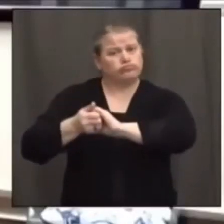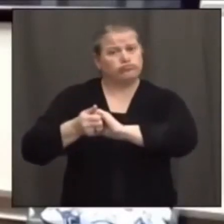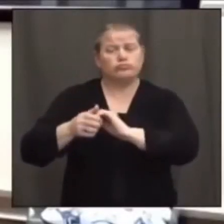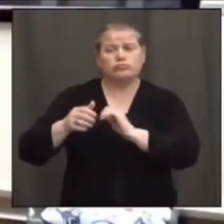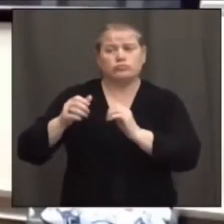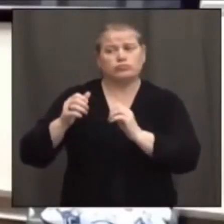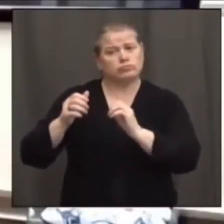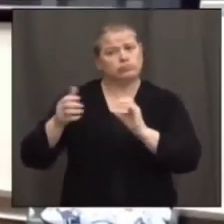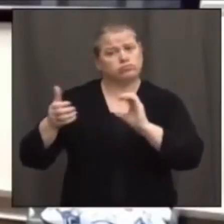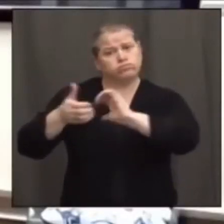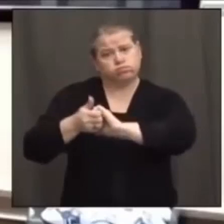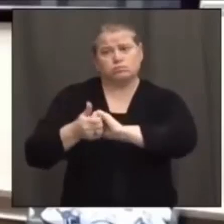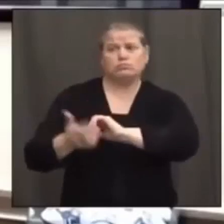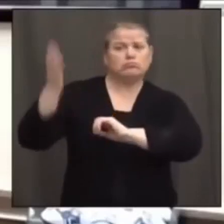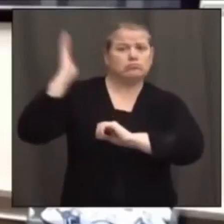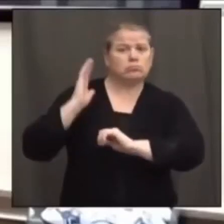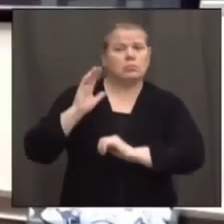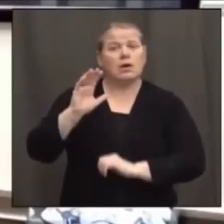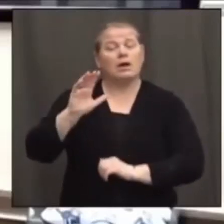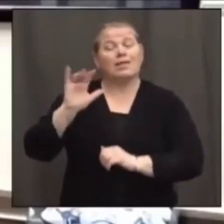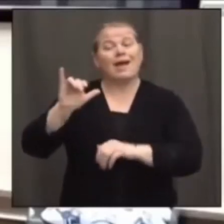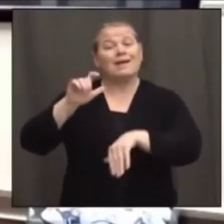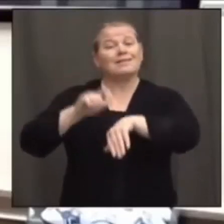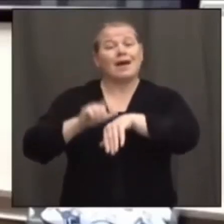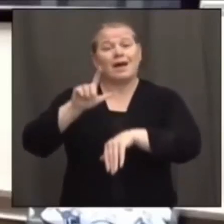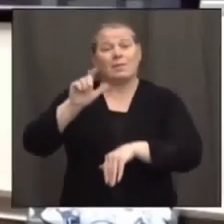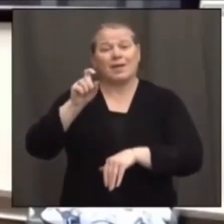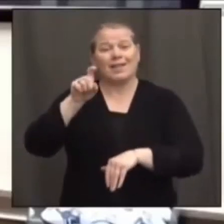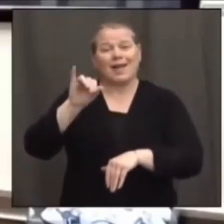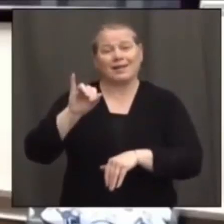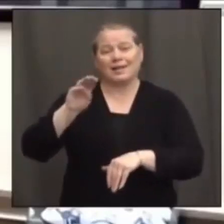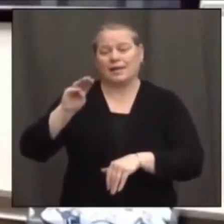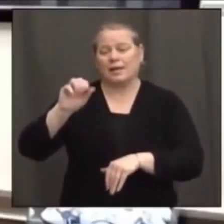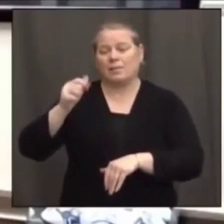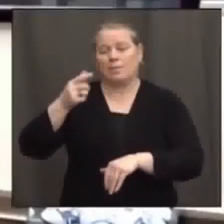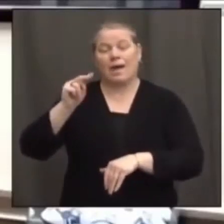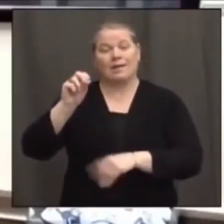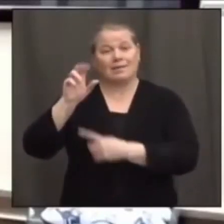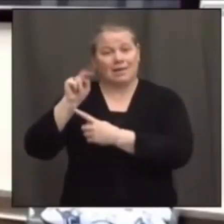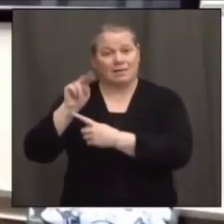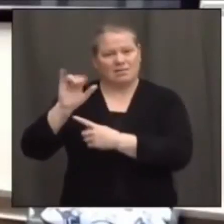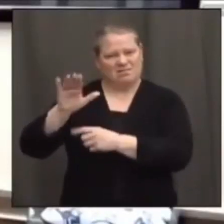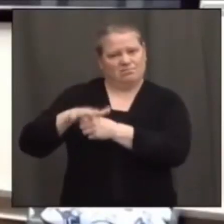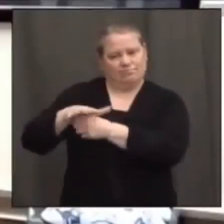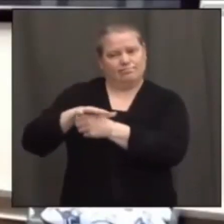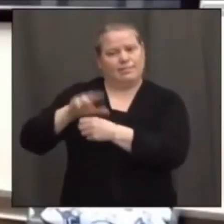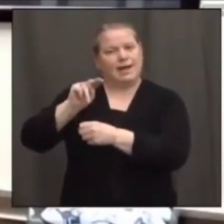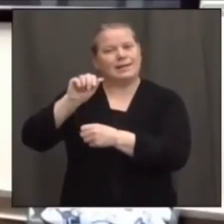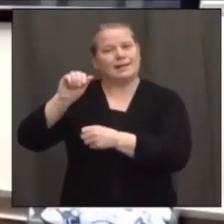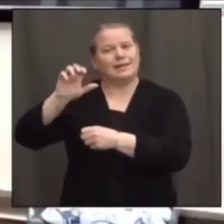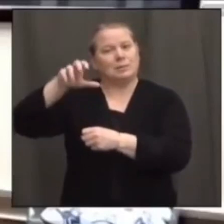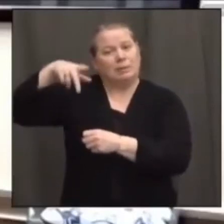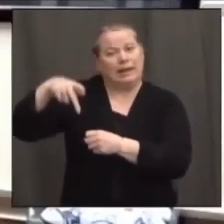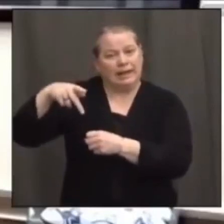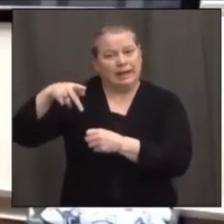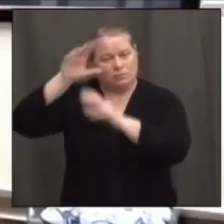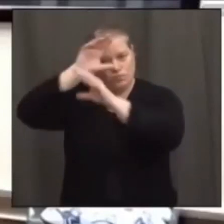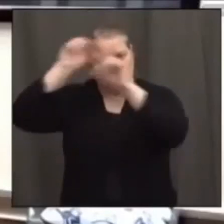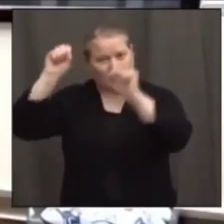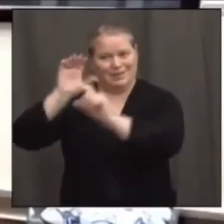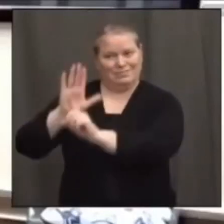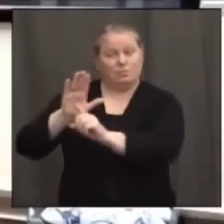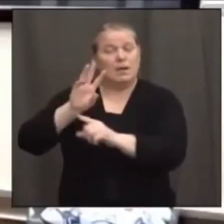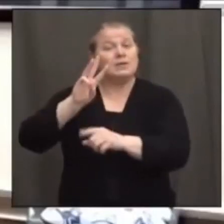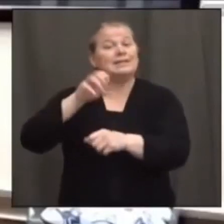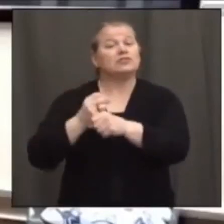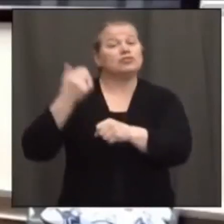local president. He came onto our board of directors almost six years ago and has really helped us